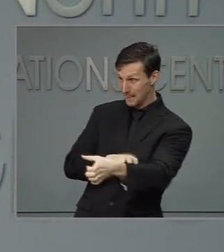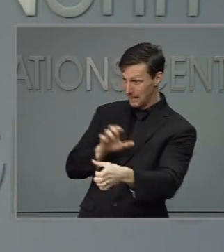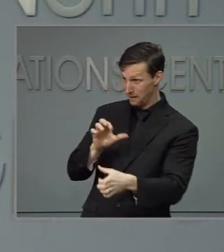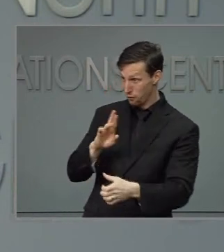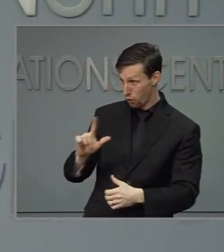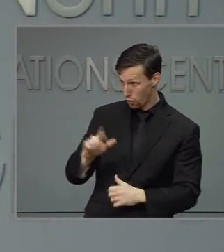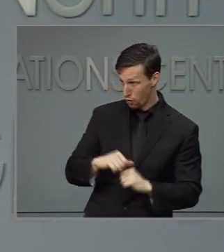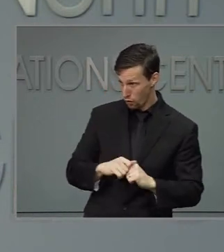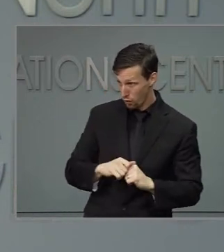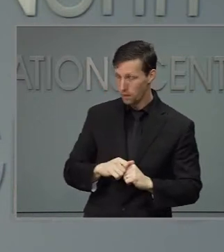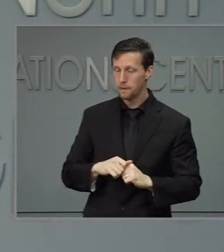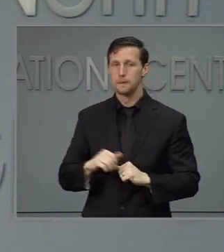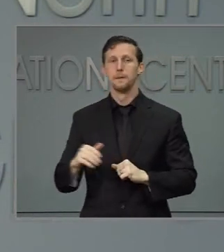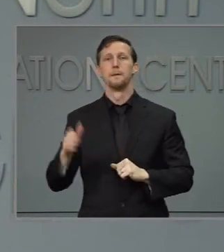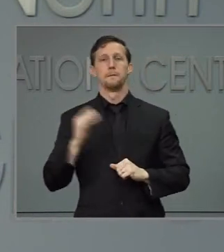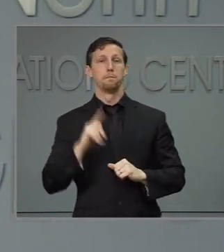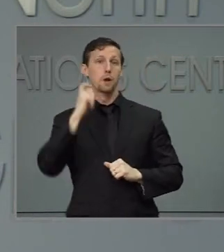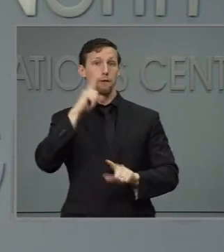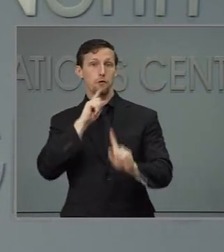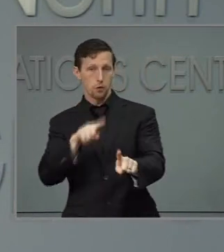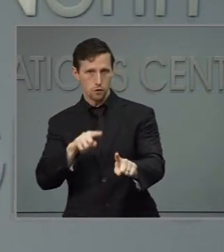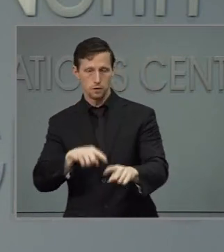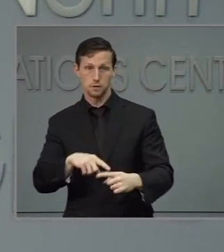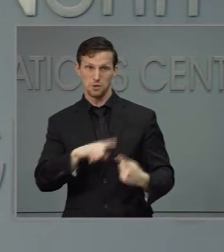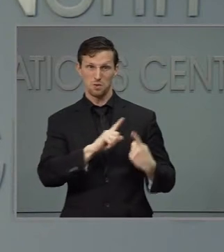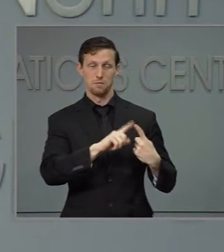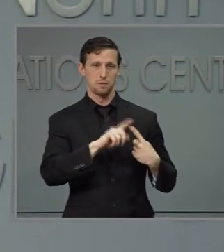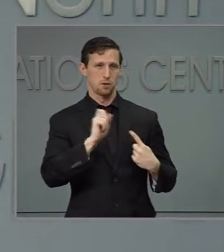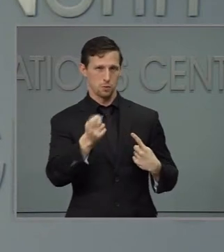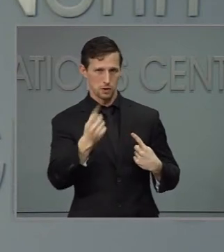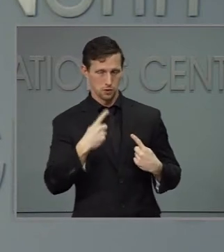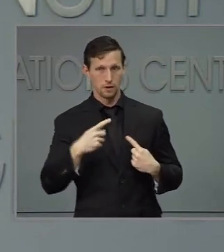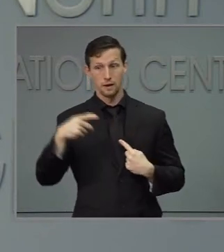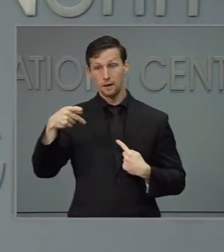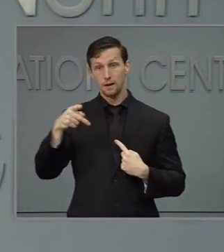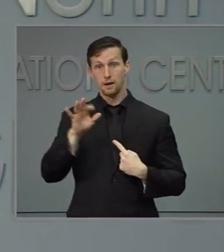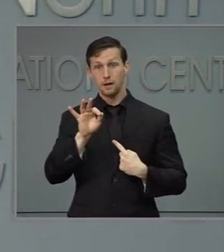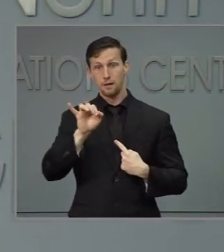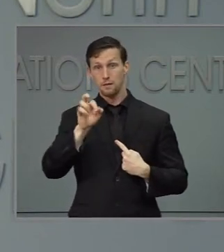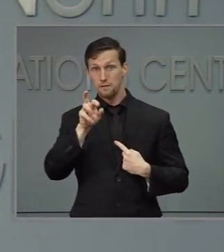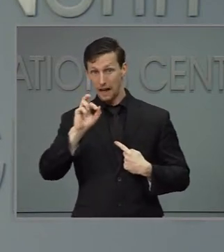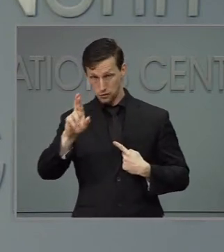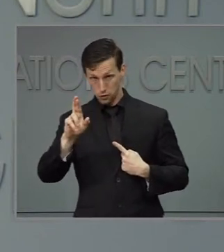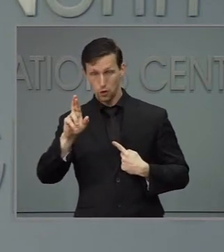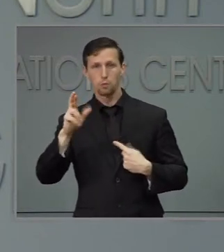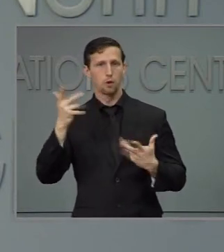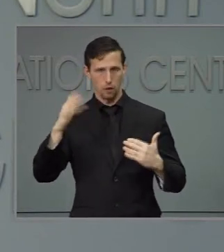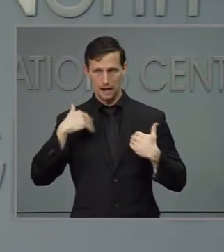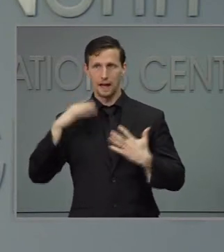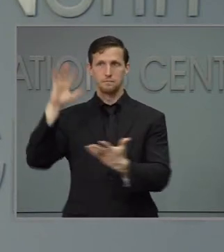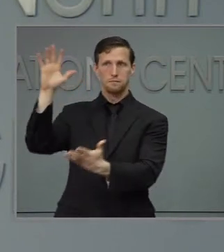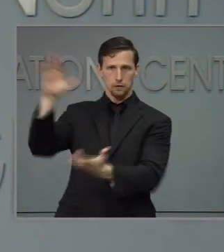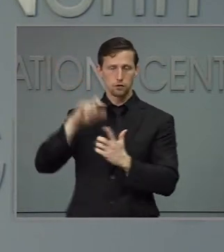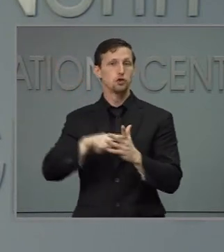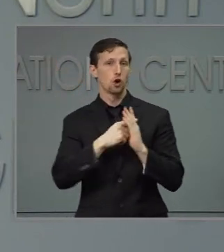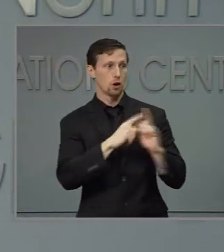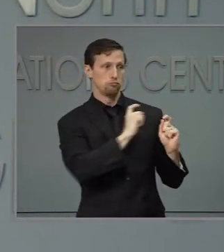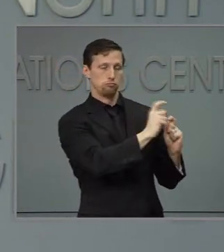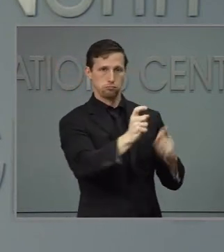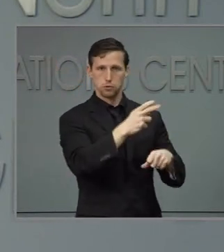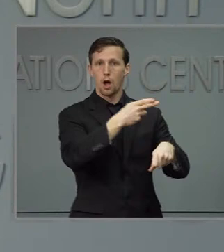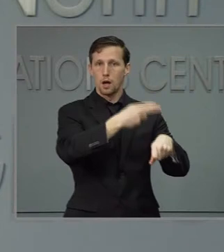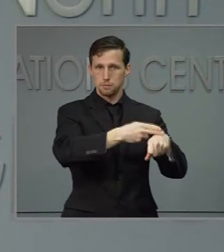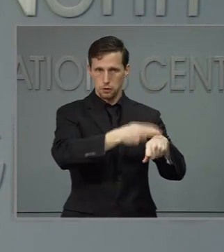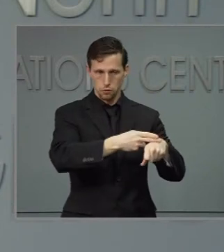come in and we distributed that to hospitals. The Moderna vaccine came in a week later and we've used that